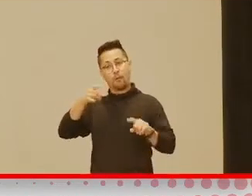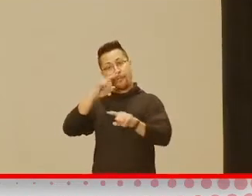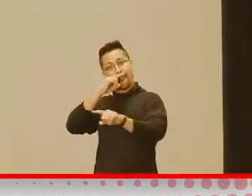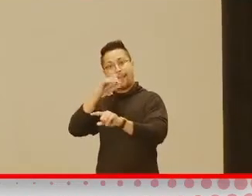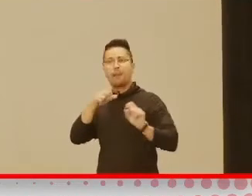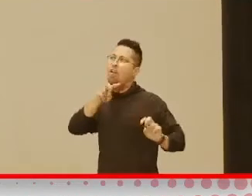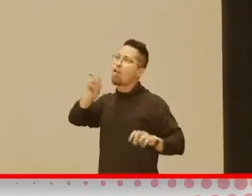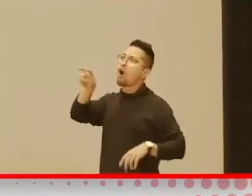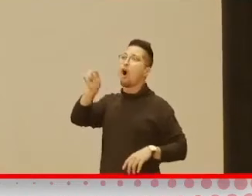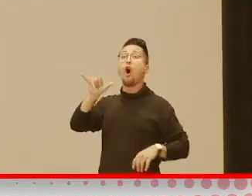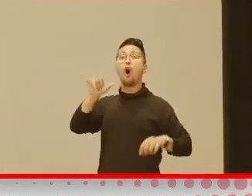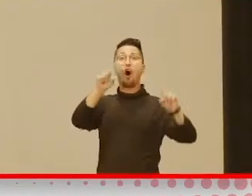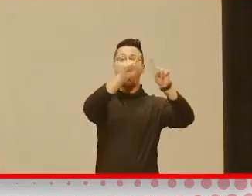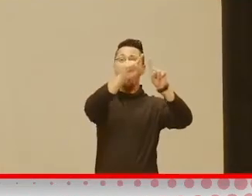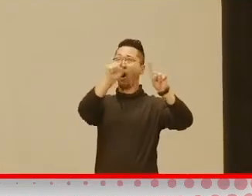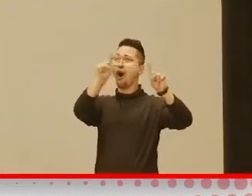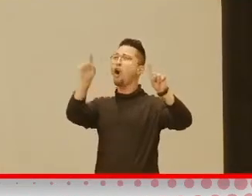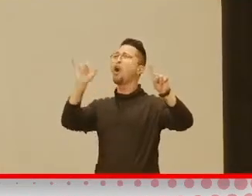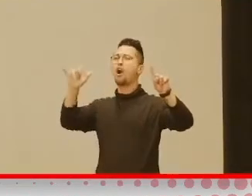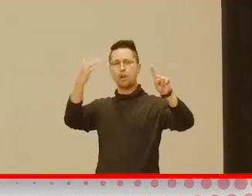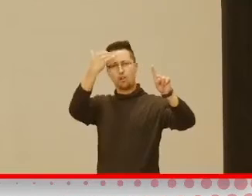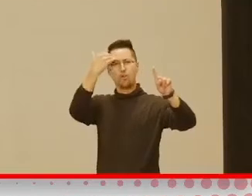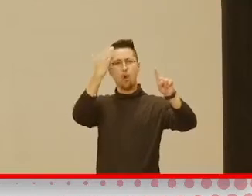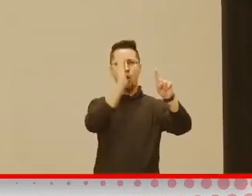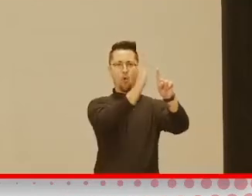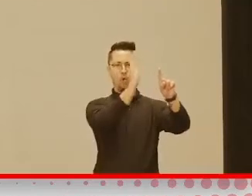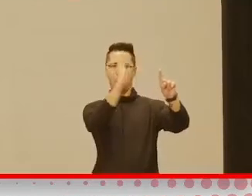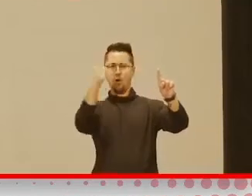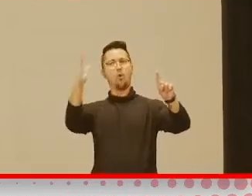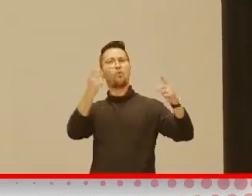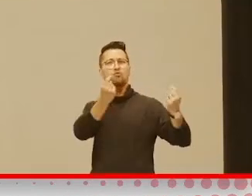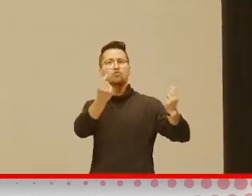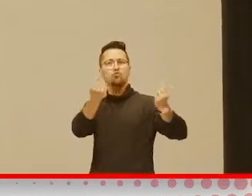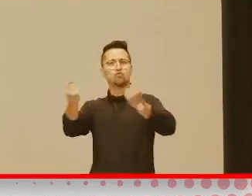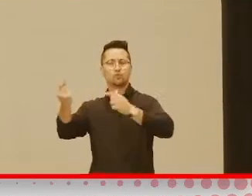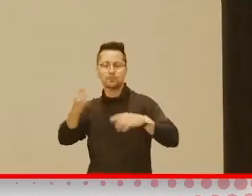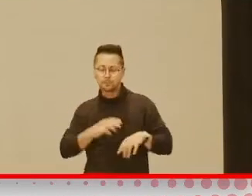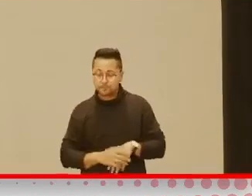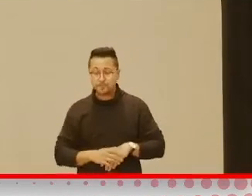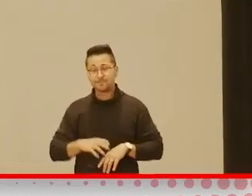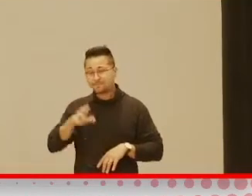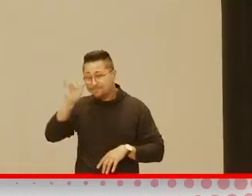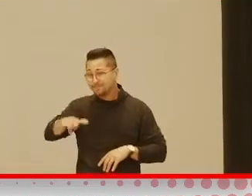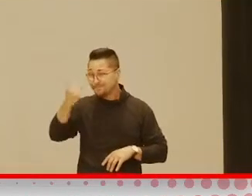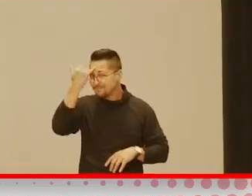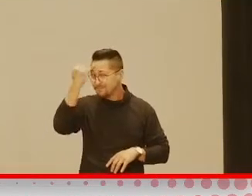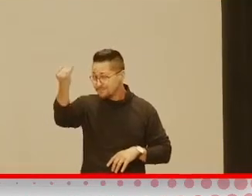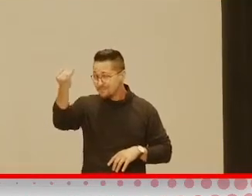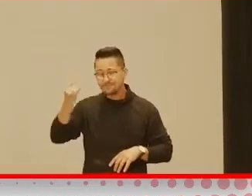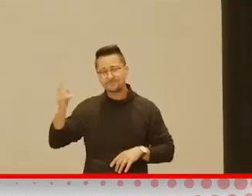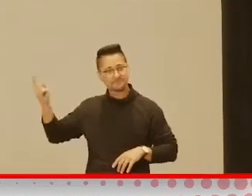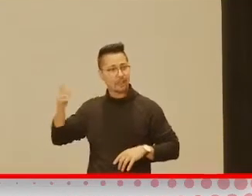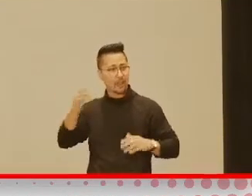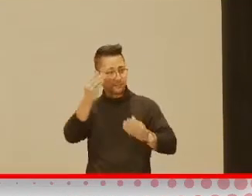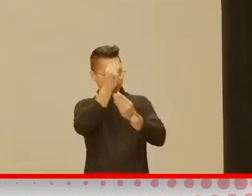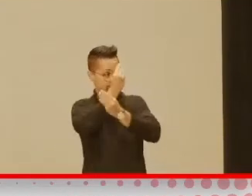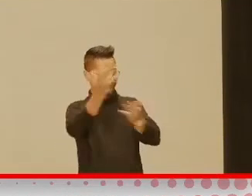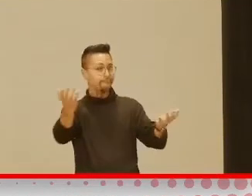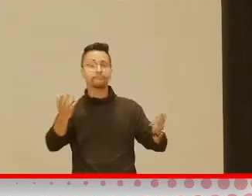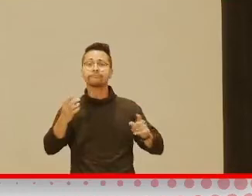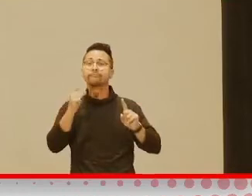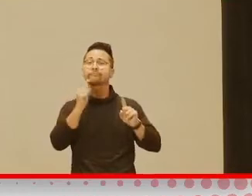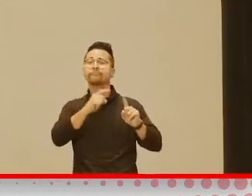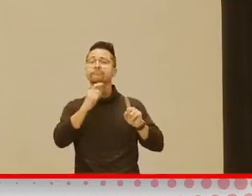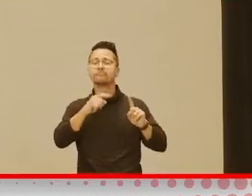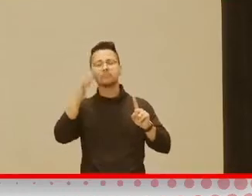to predict what's coming next. And a lot of these ideas that I'm sharing today came